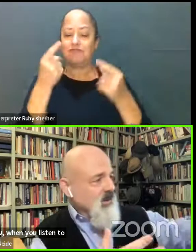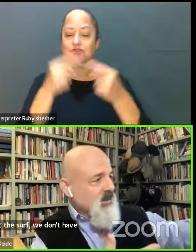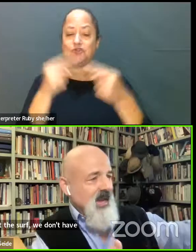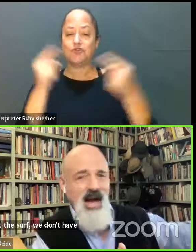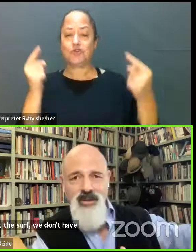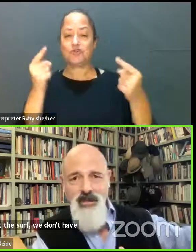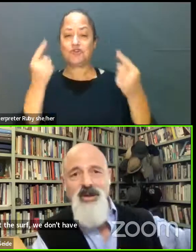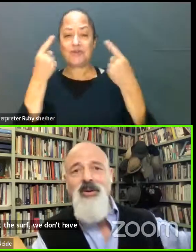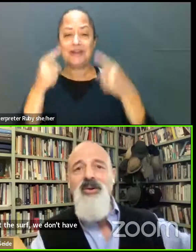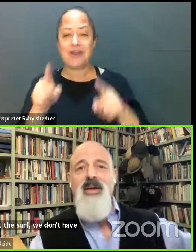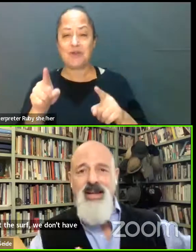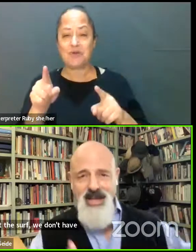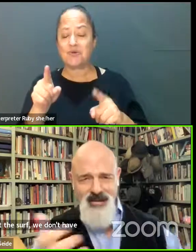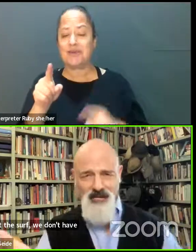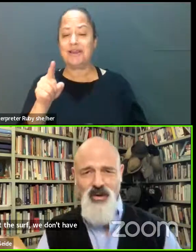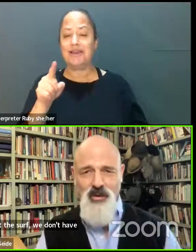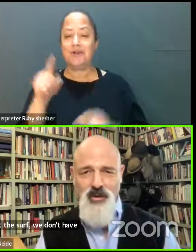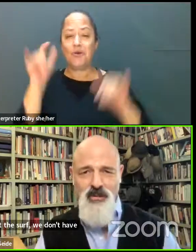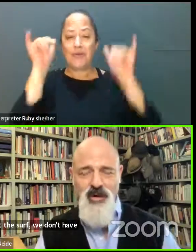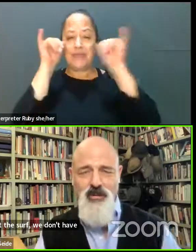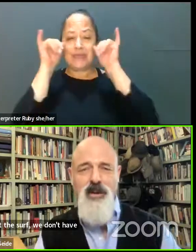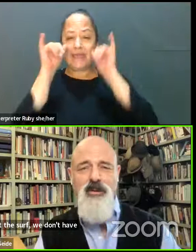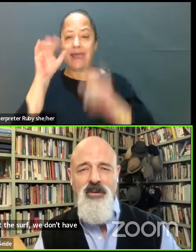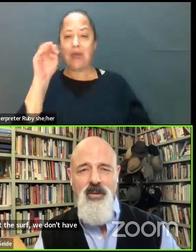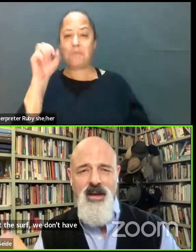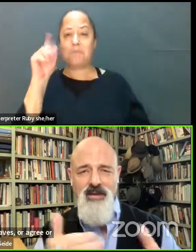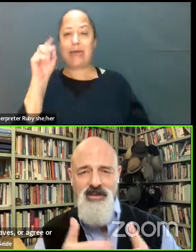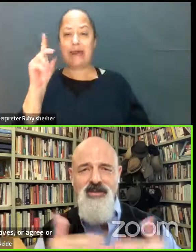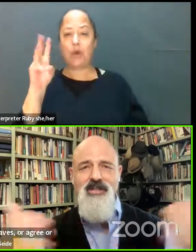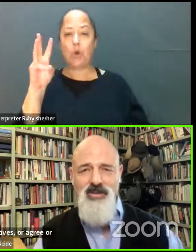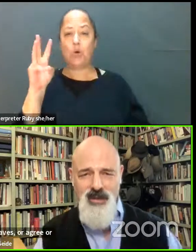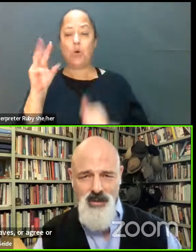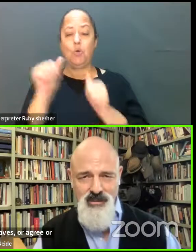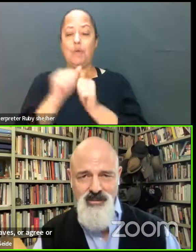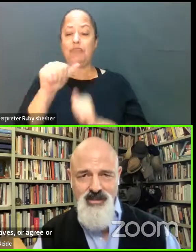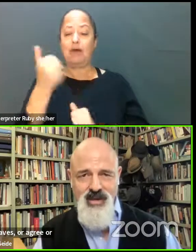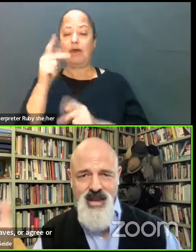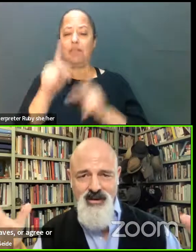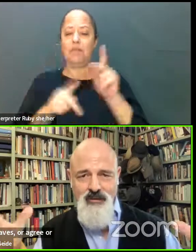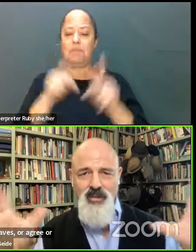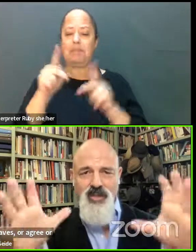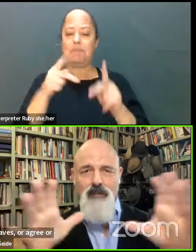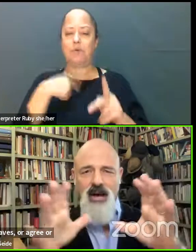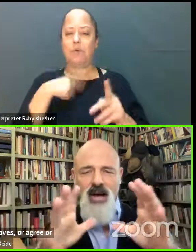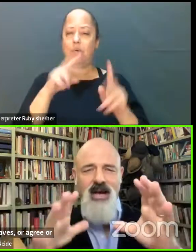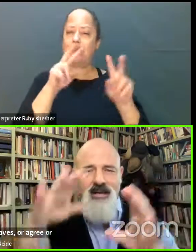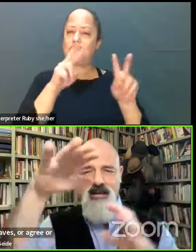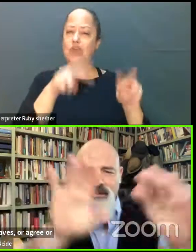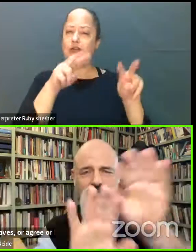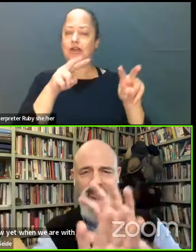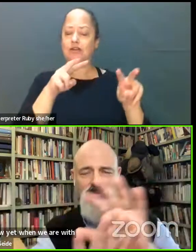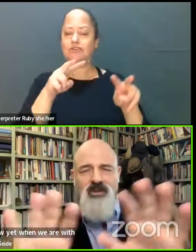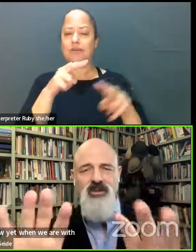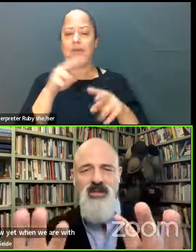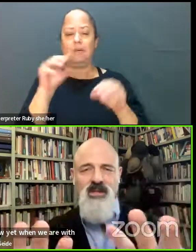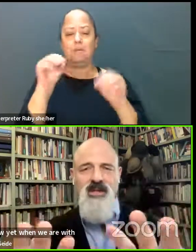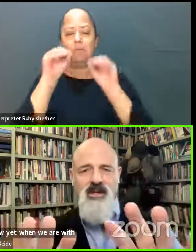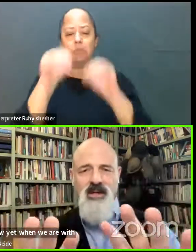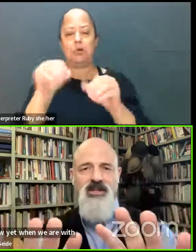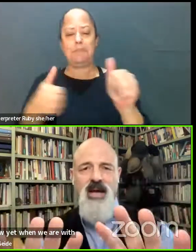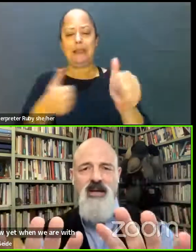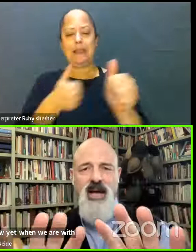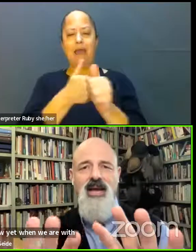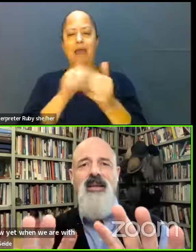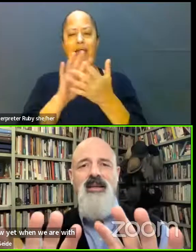agree or disagree with the cow in the meadow. And yet when we're with other people, we make a series of judgments and put them behind a series of filters